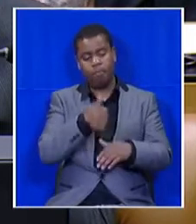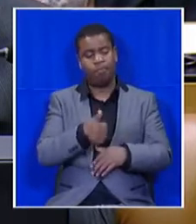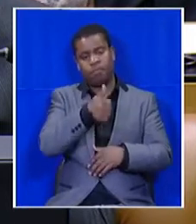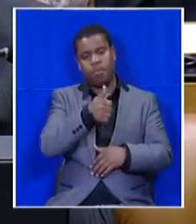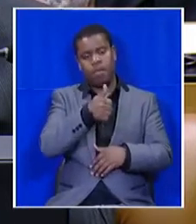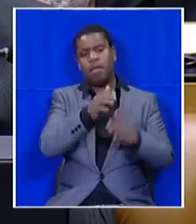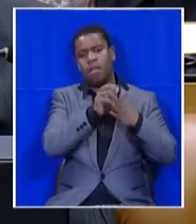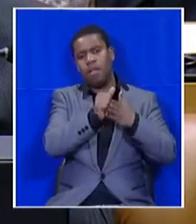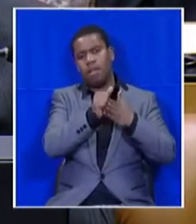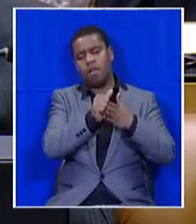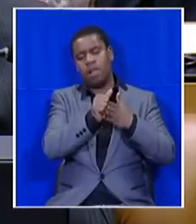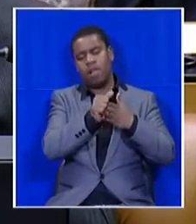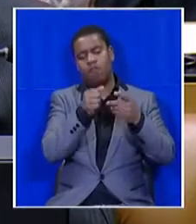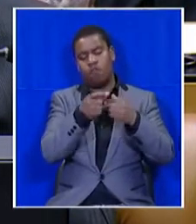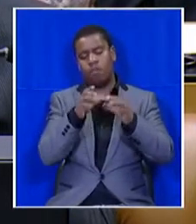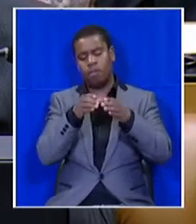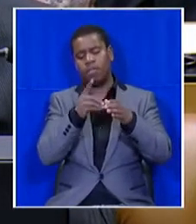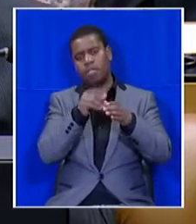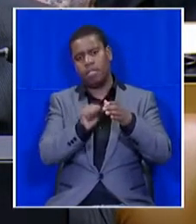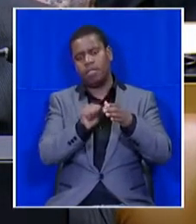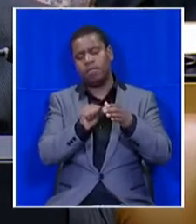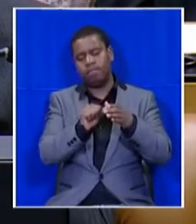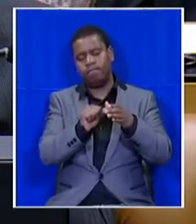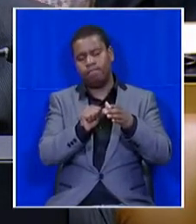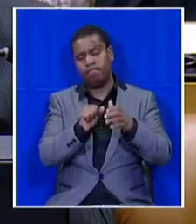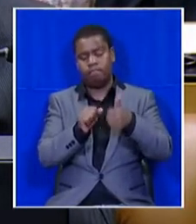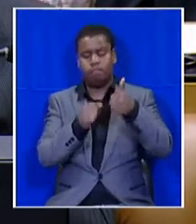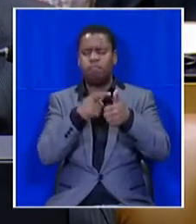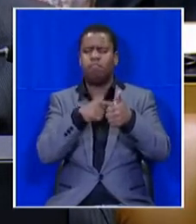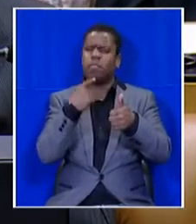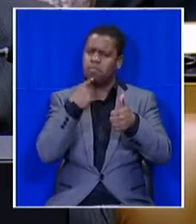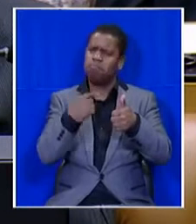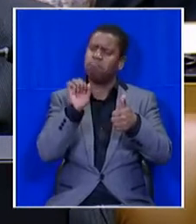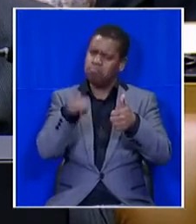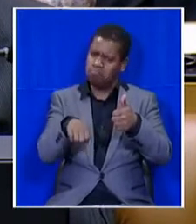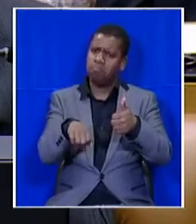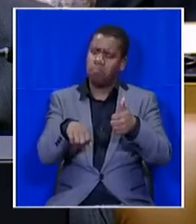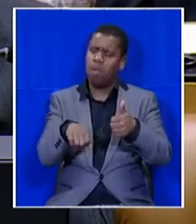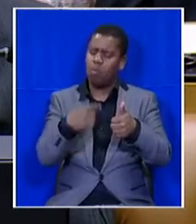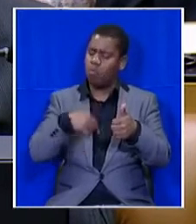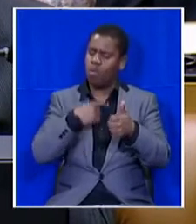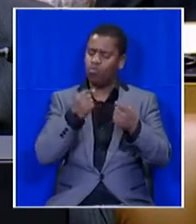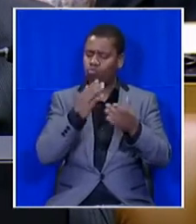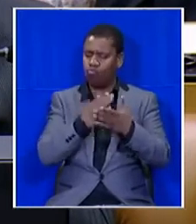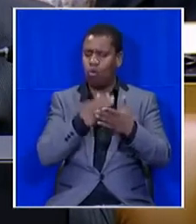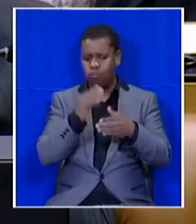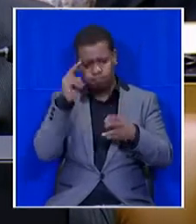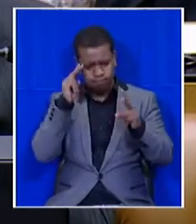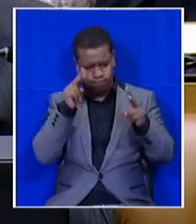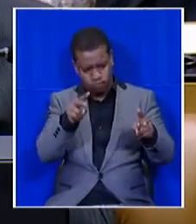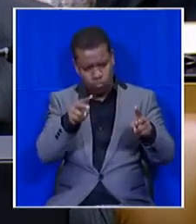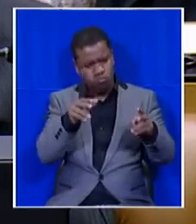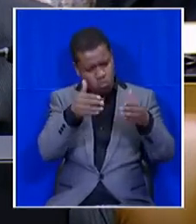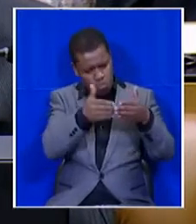to your question, I would say that yes, we're taking all measures to ensure that the economy of